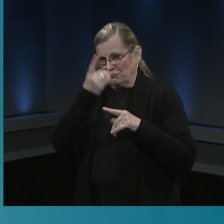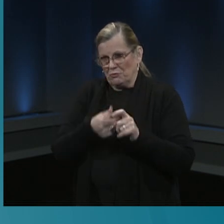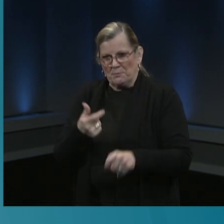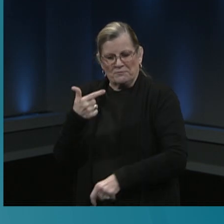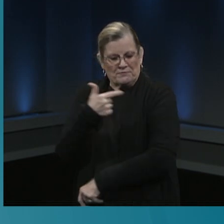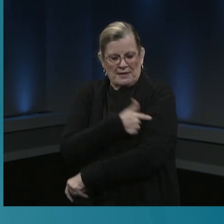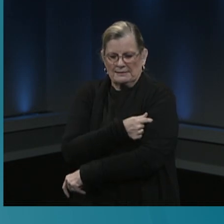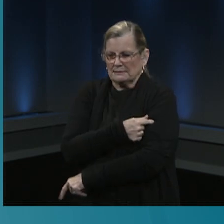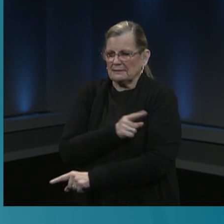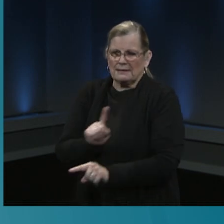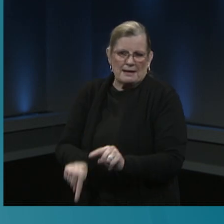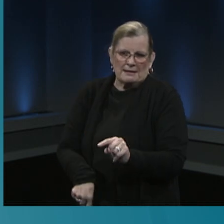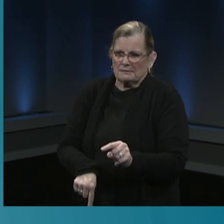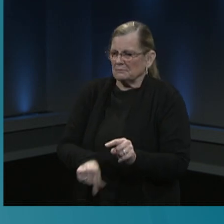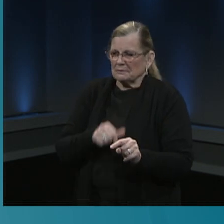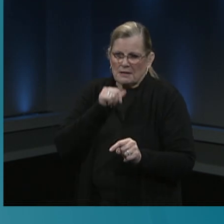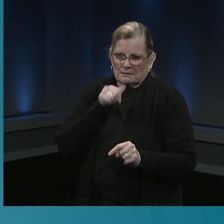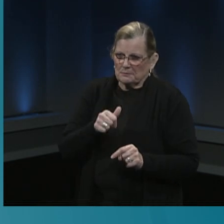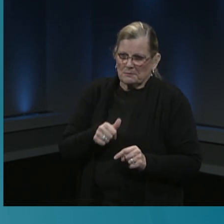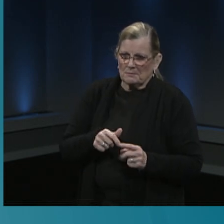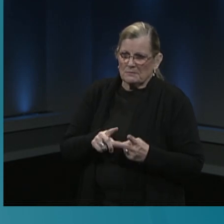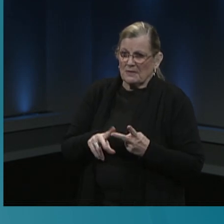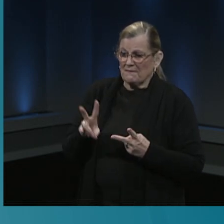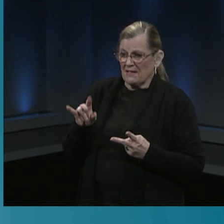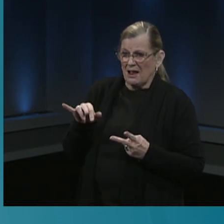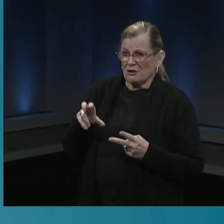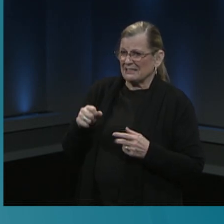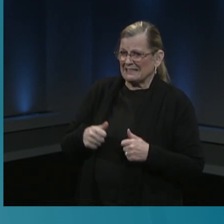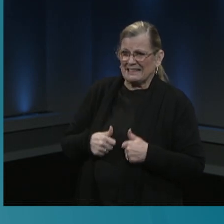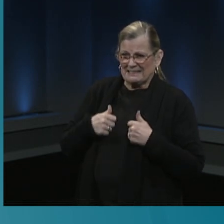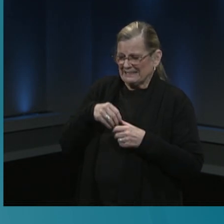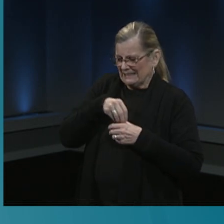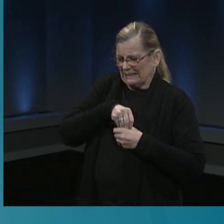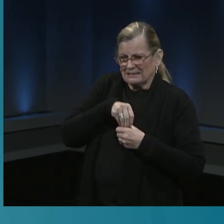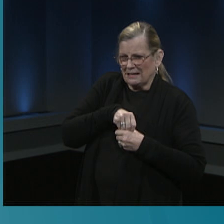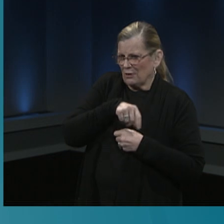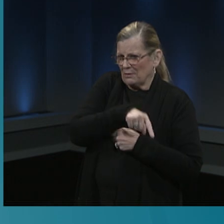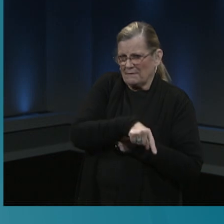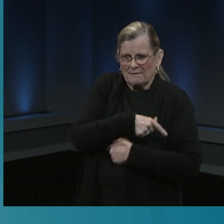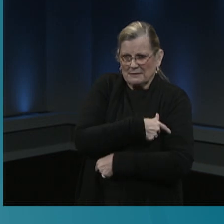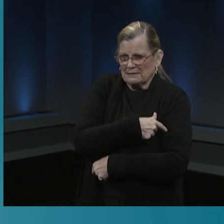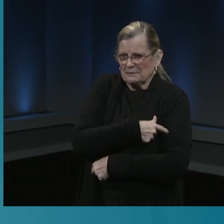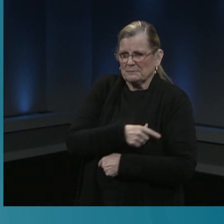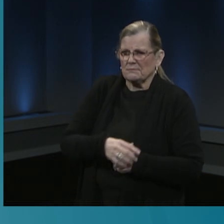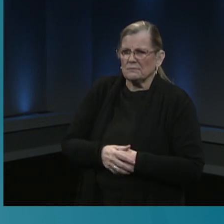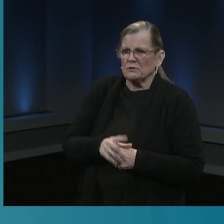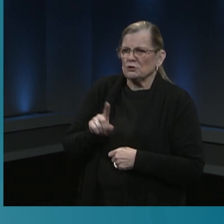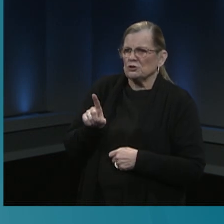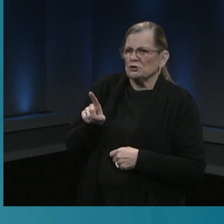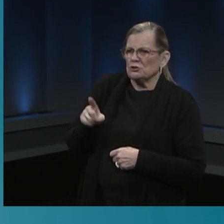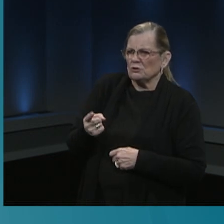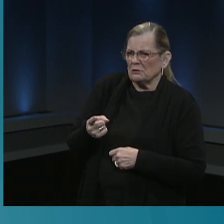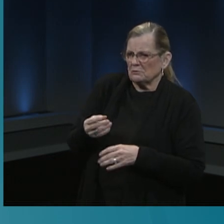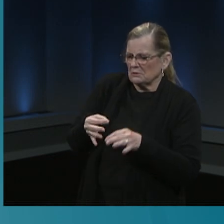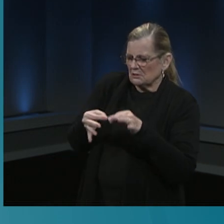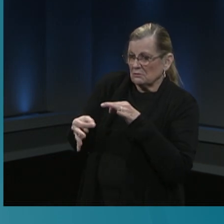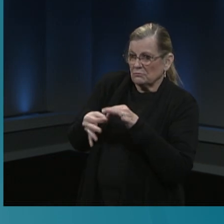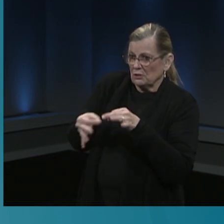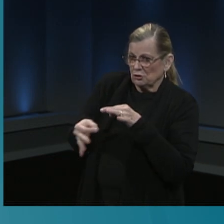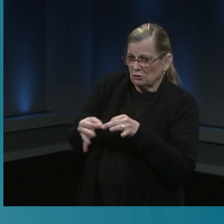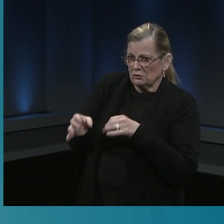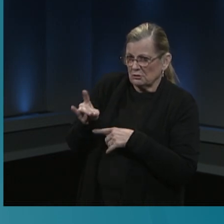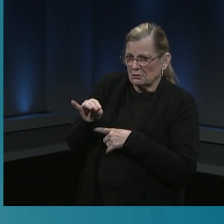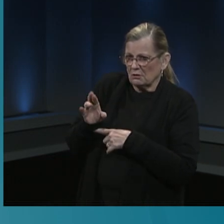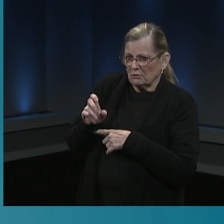live virus in the vaccine, only the instructions for this one protein. Secondly, the